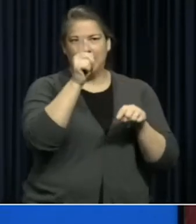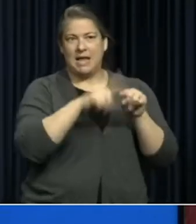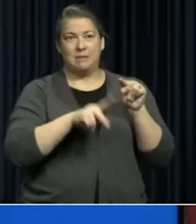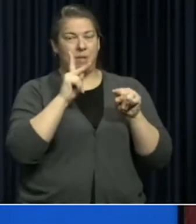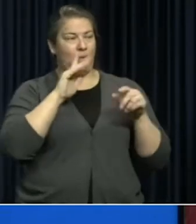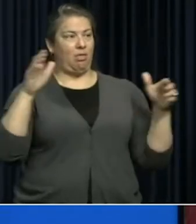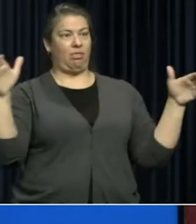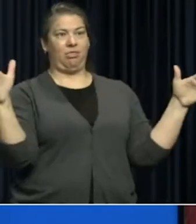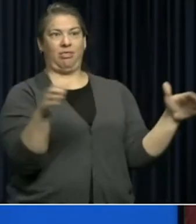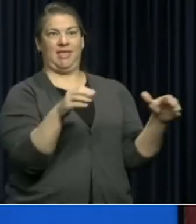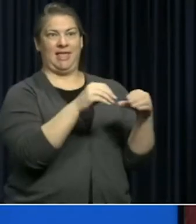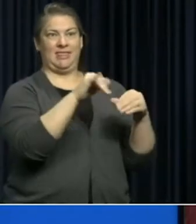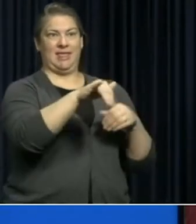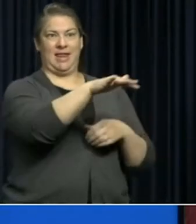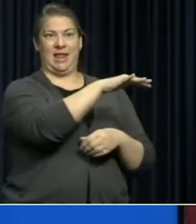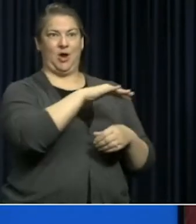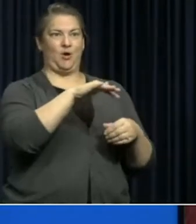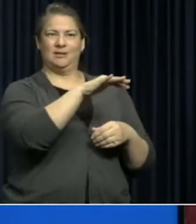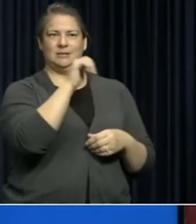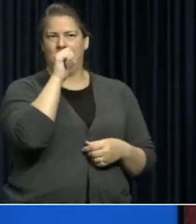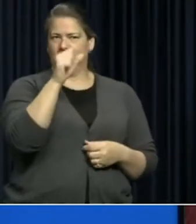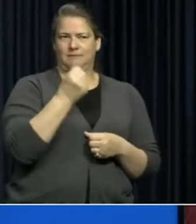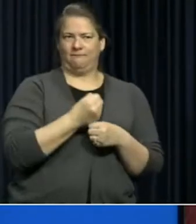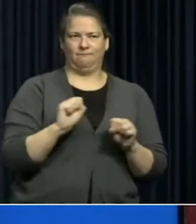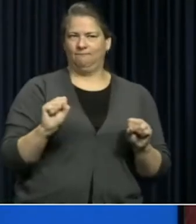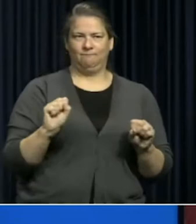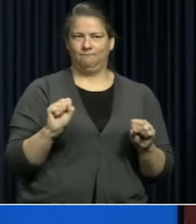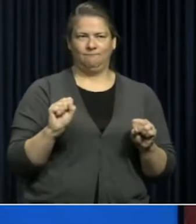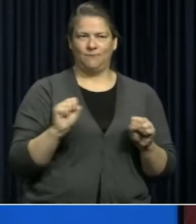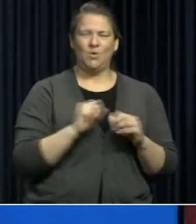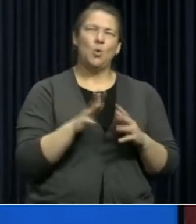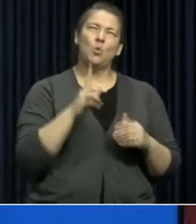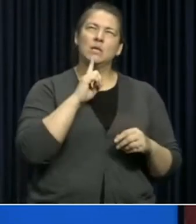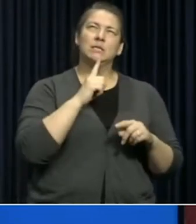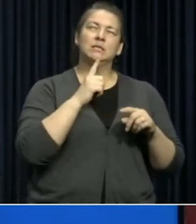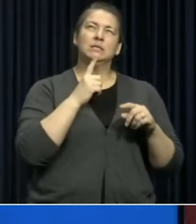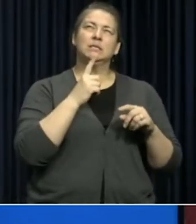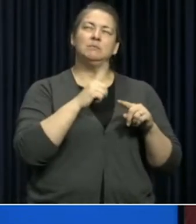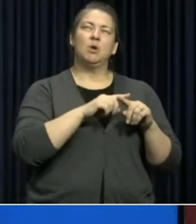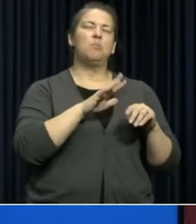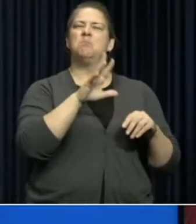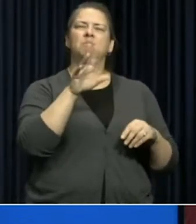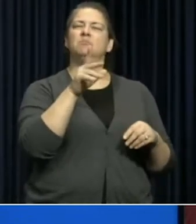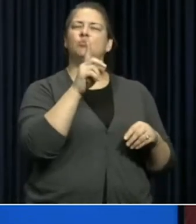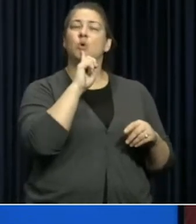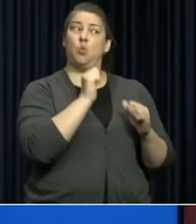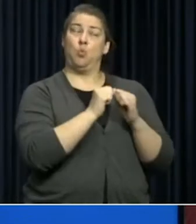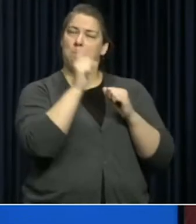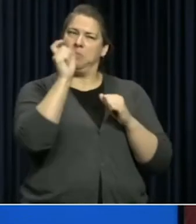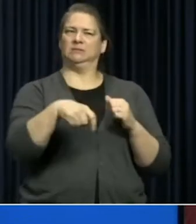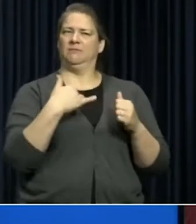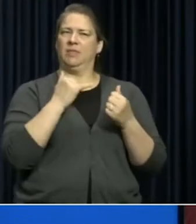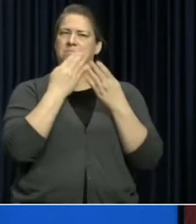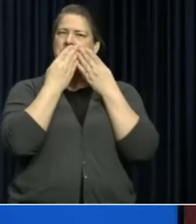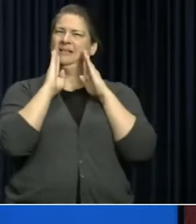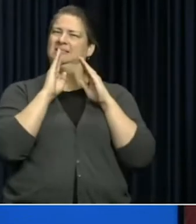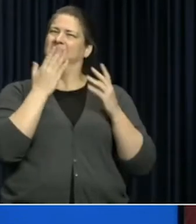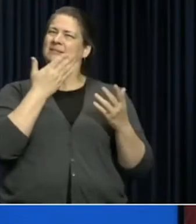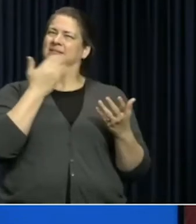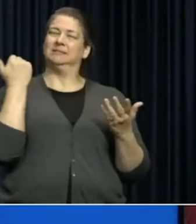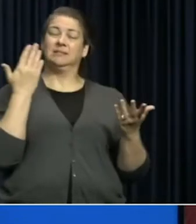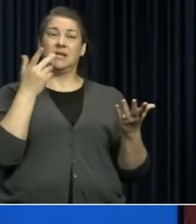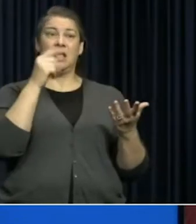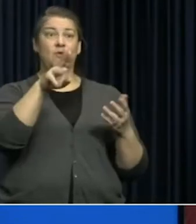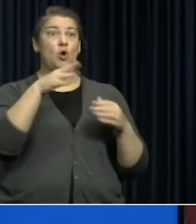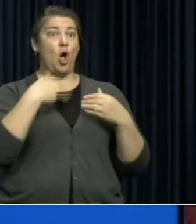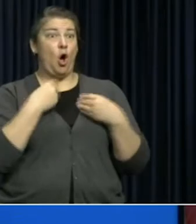in that area safely, depending on the settings without it. Now, if you're sitting alone in your office